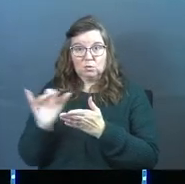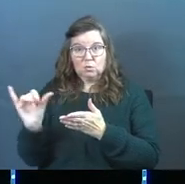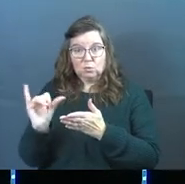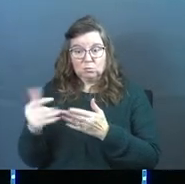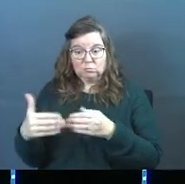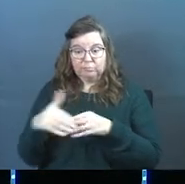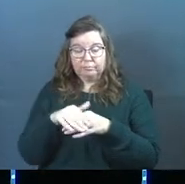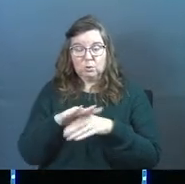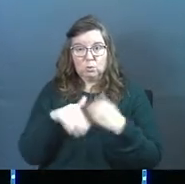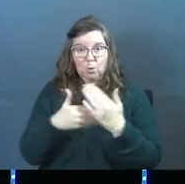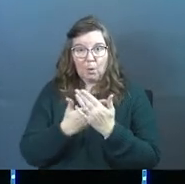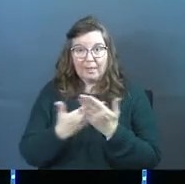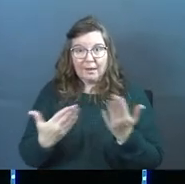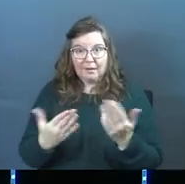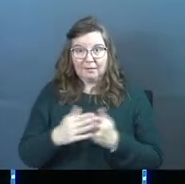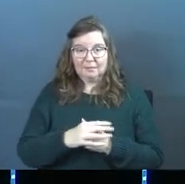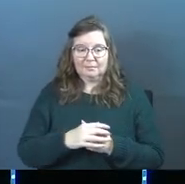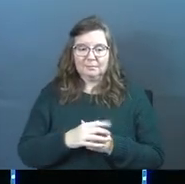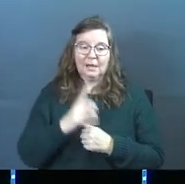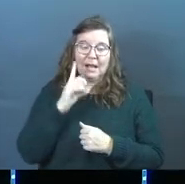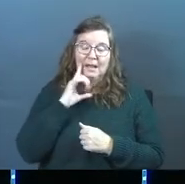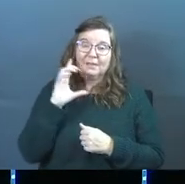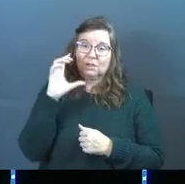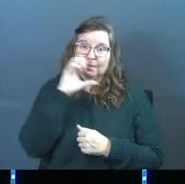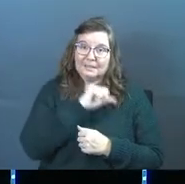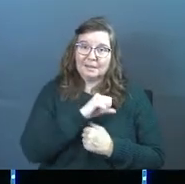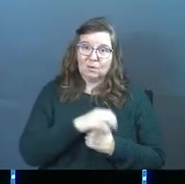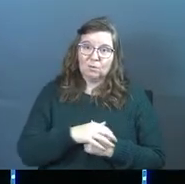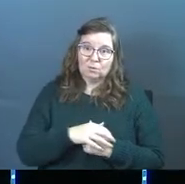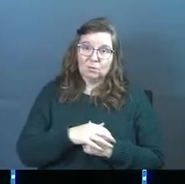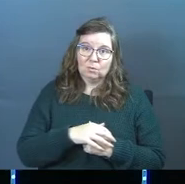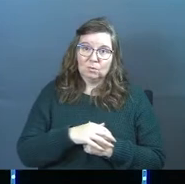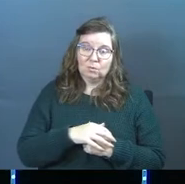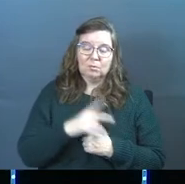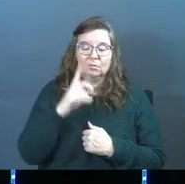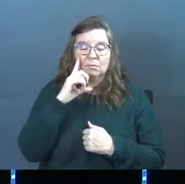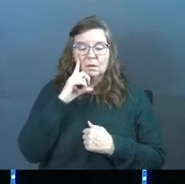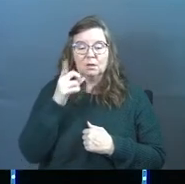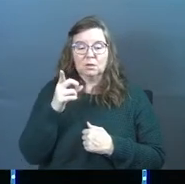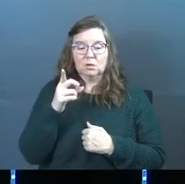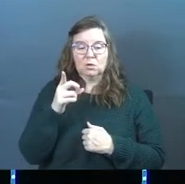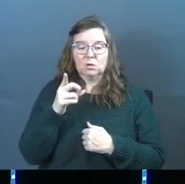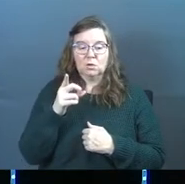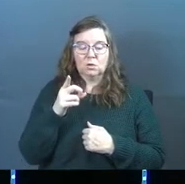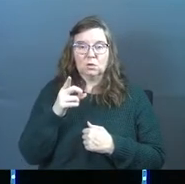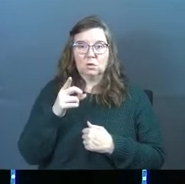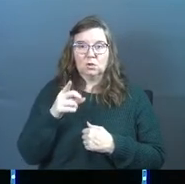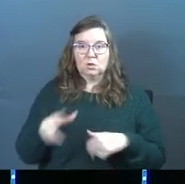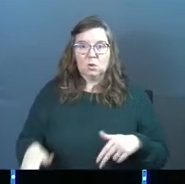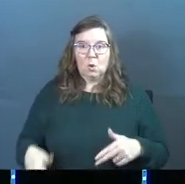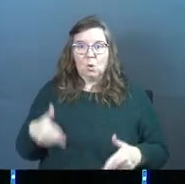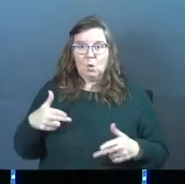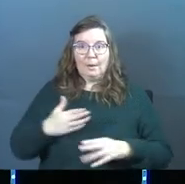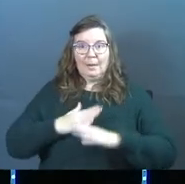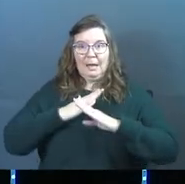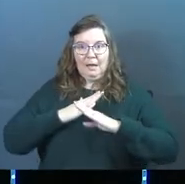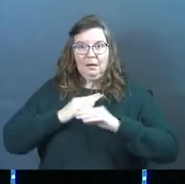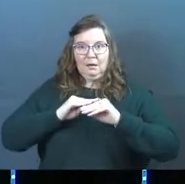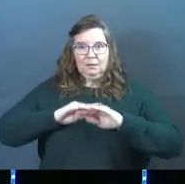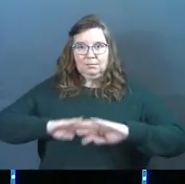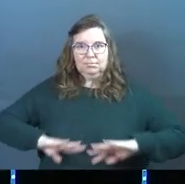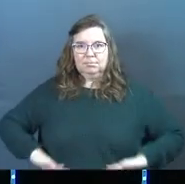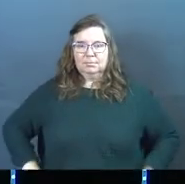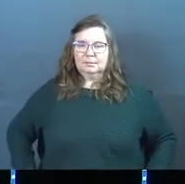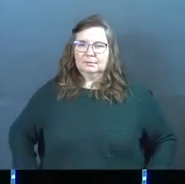layer to this whole thing, I think you're missing out. And I think you've put your weapons down, if I'm being real.